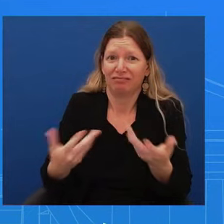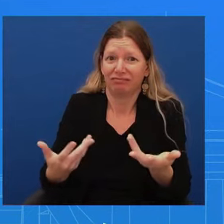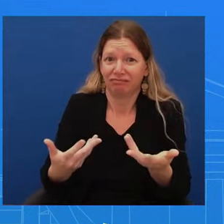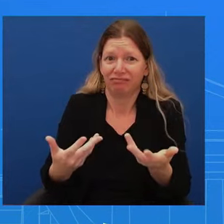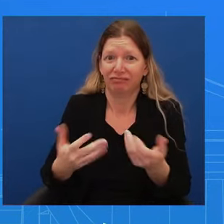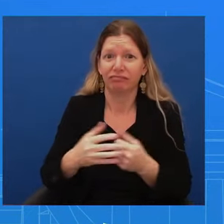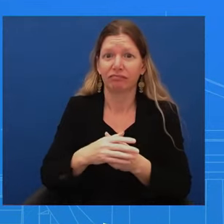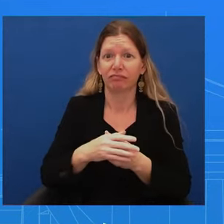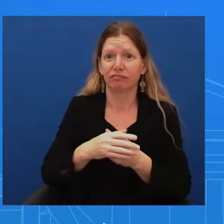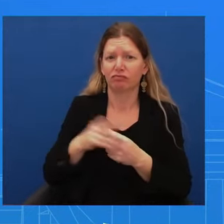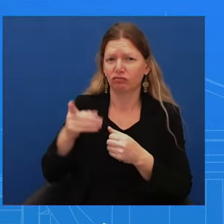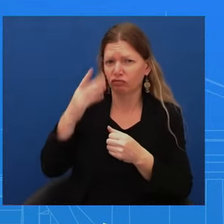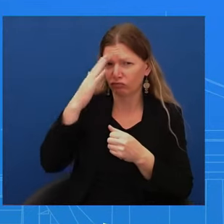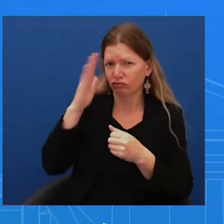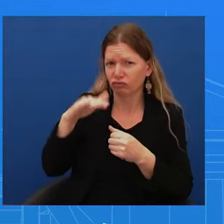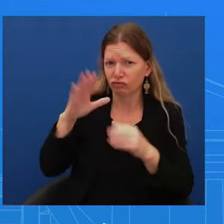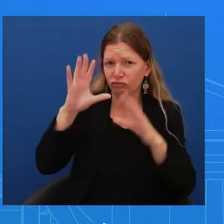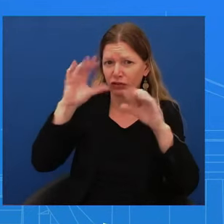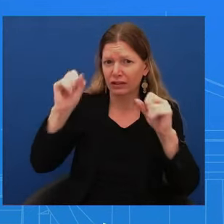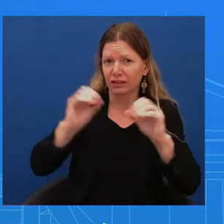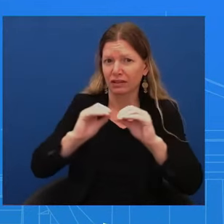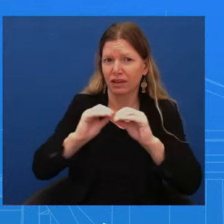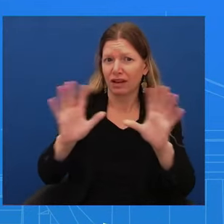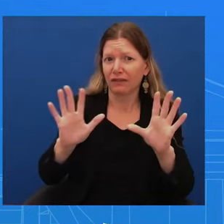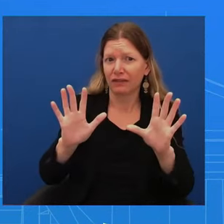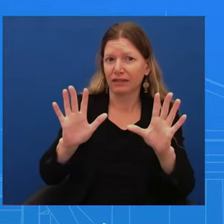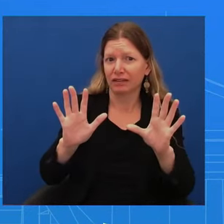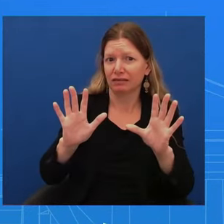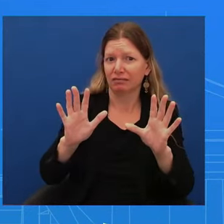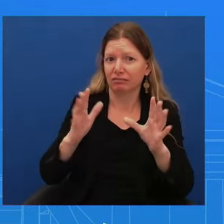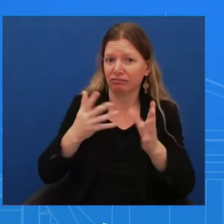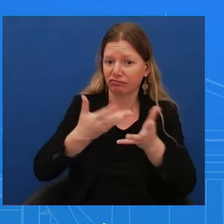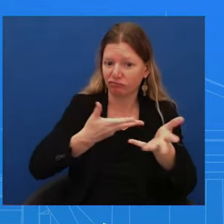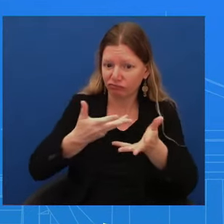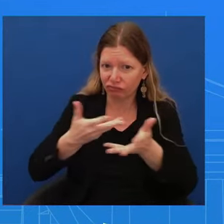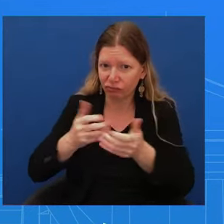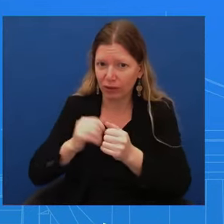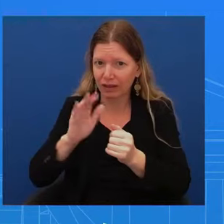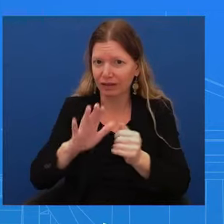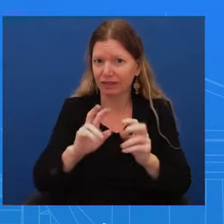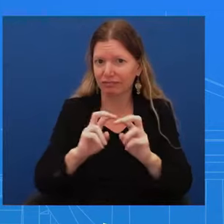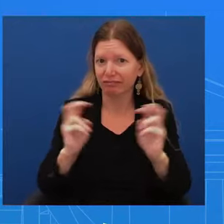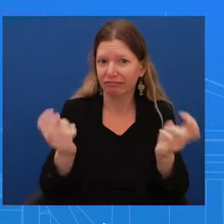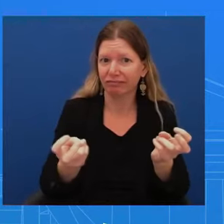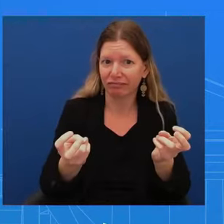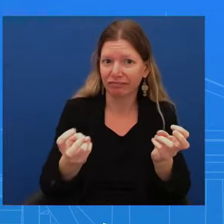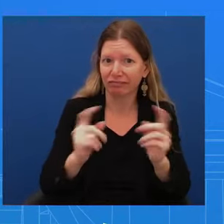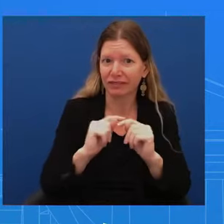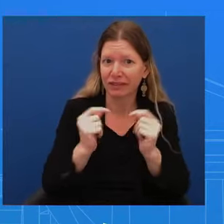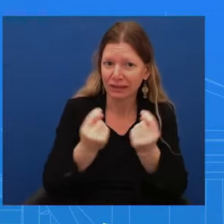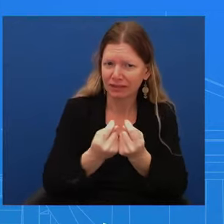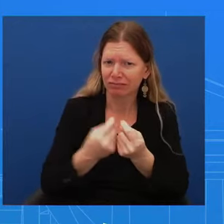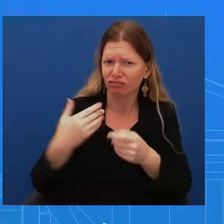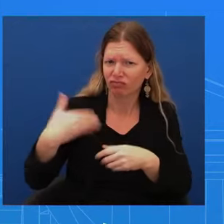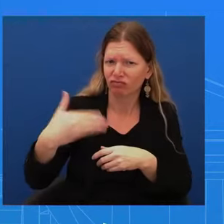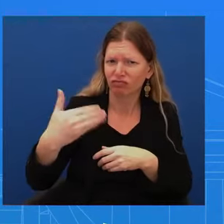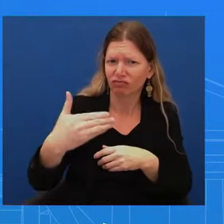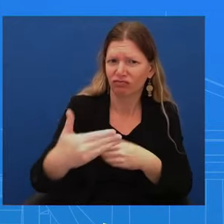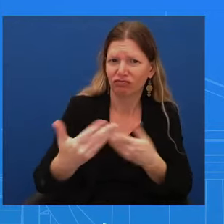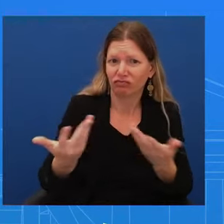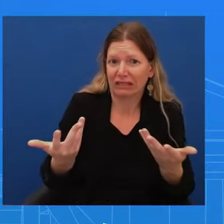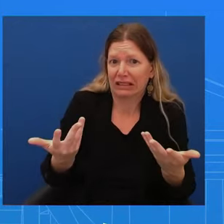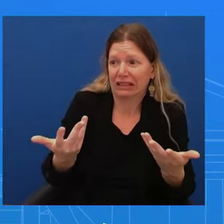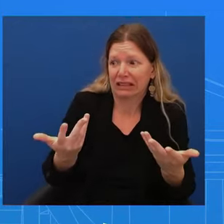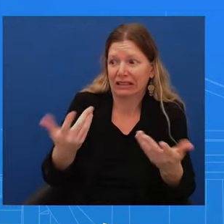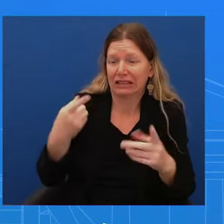and talks to them on a regular basis. I just don't have a specific timeline or specifics on when that happens. On the Alaskan Airlines flight, we've all seen those